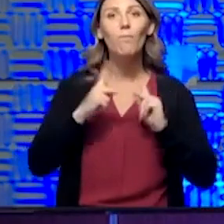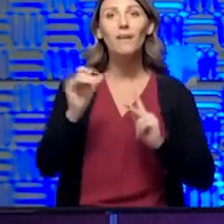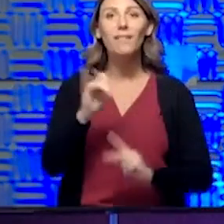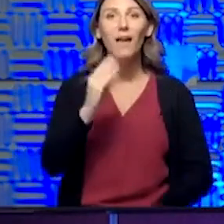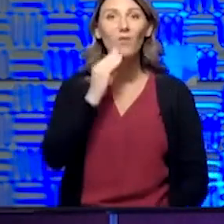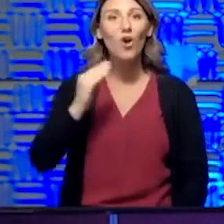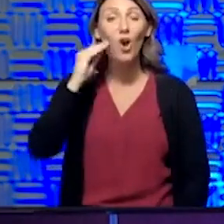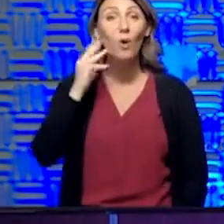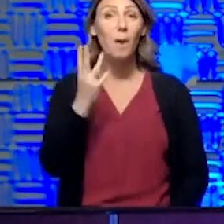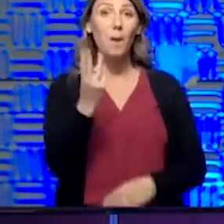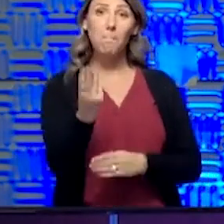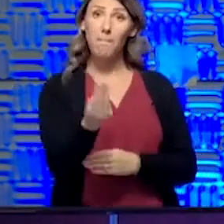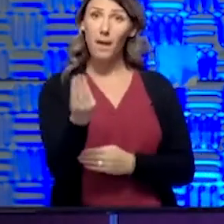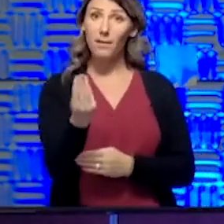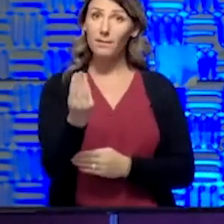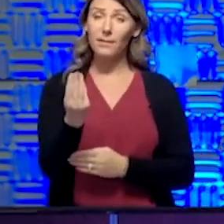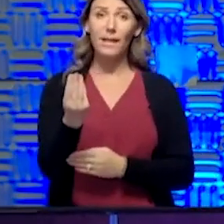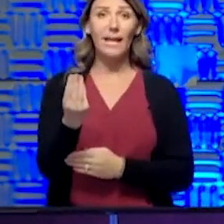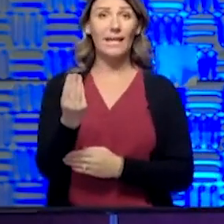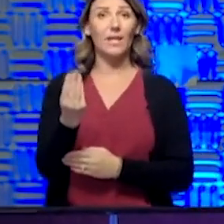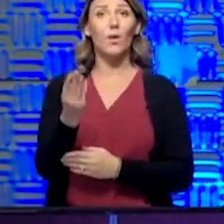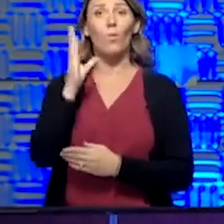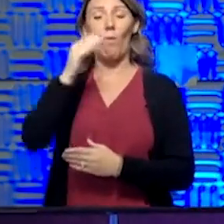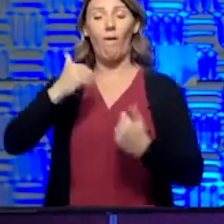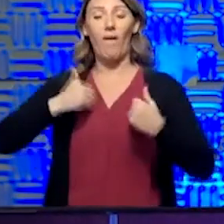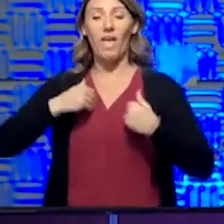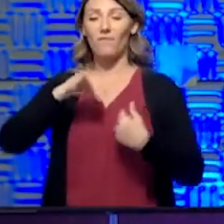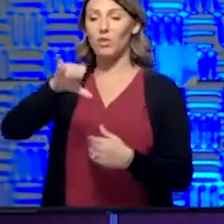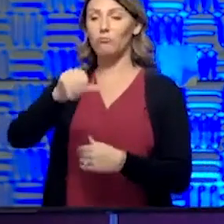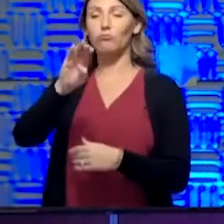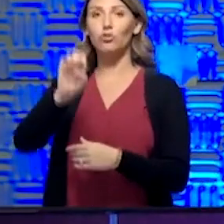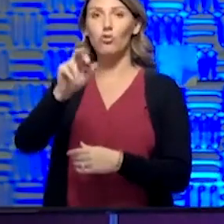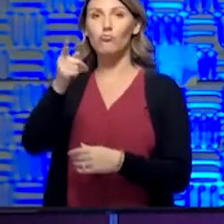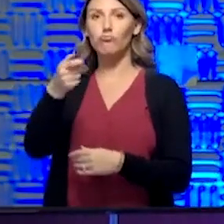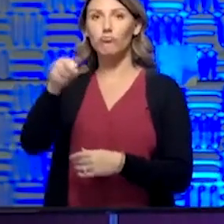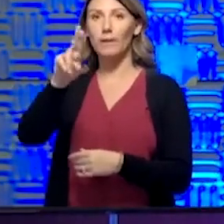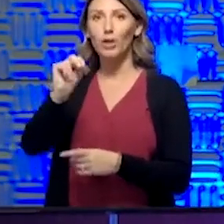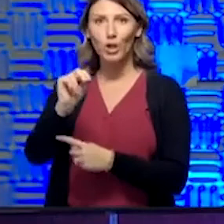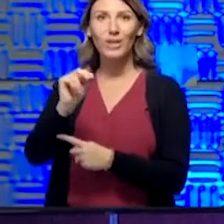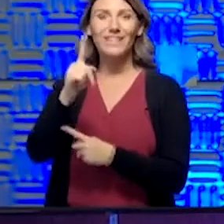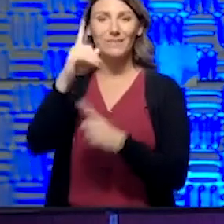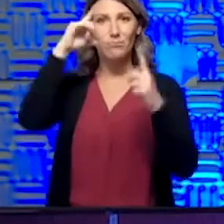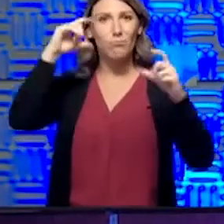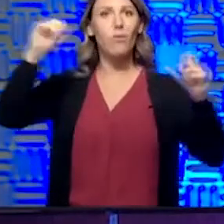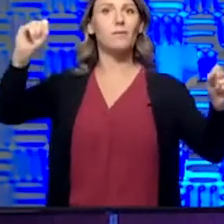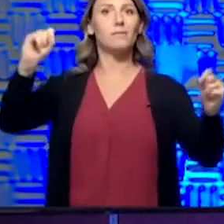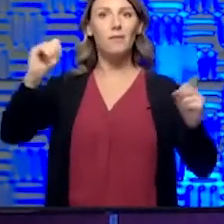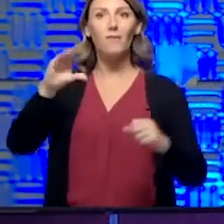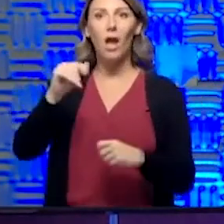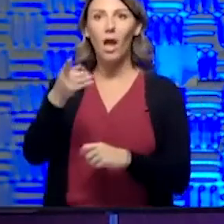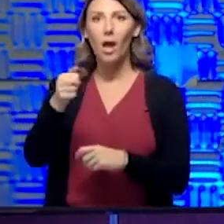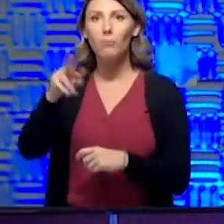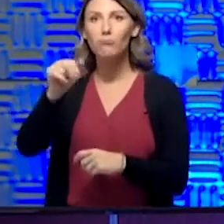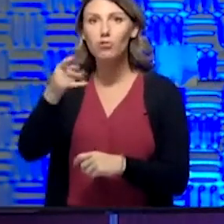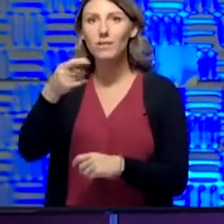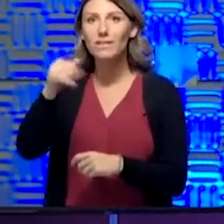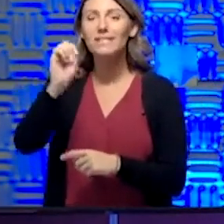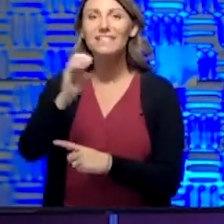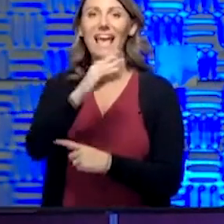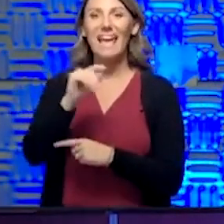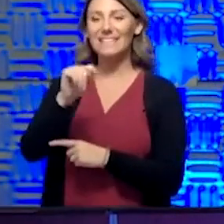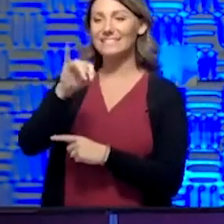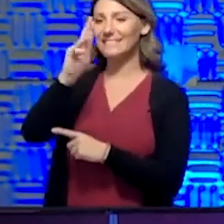On Monday, we are joined by Joe Reardon, who is the president of Kansas City Chamber of Commerce, as well as Tammy Peterman and Bob Page,